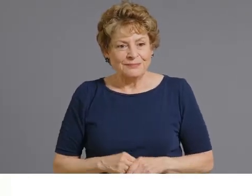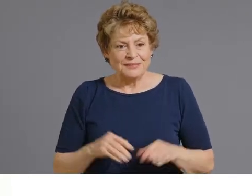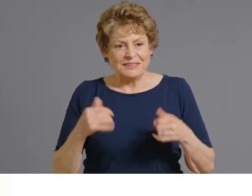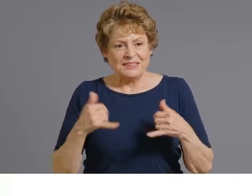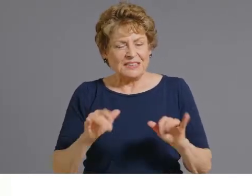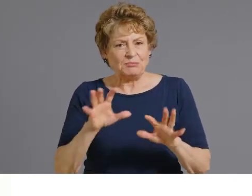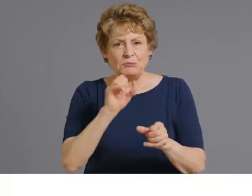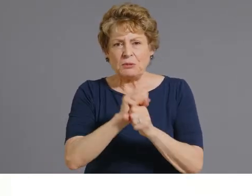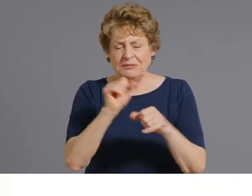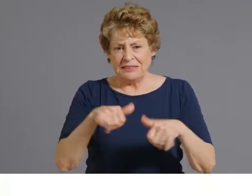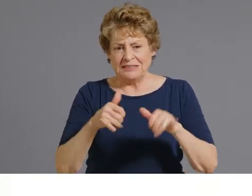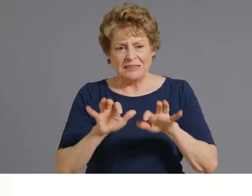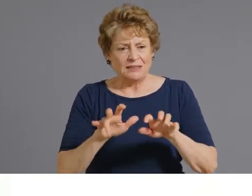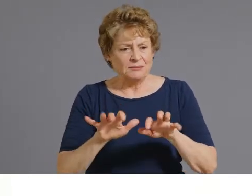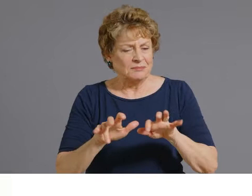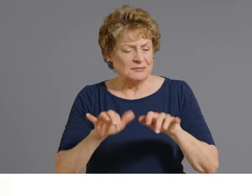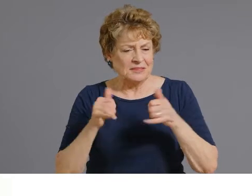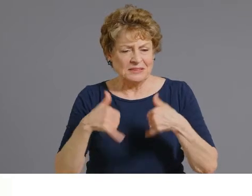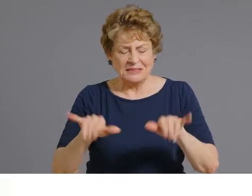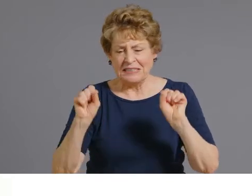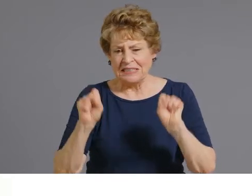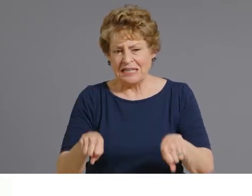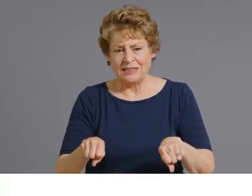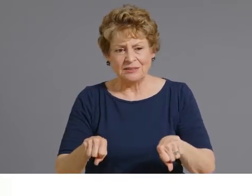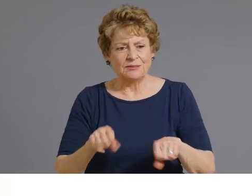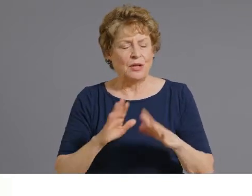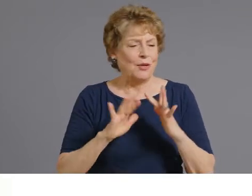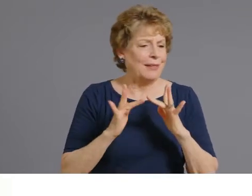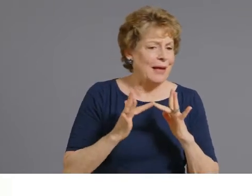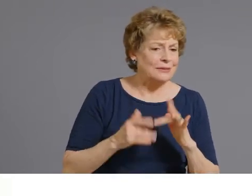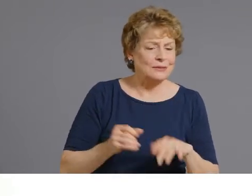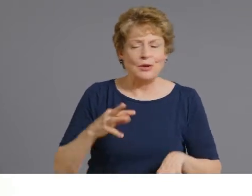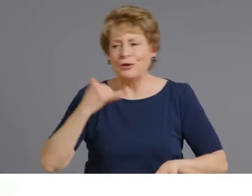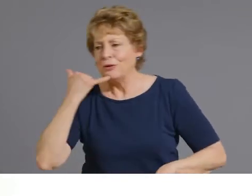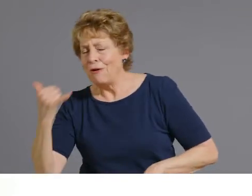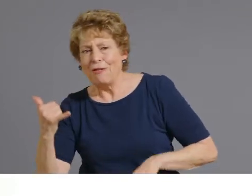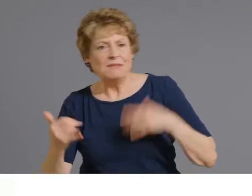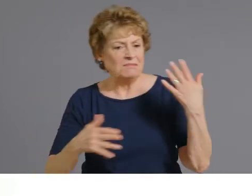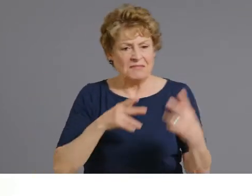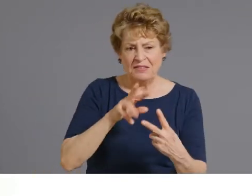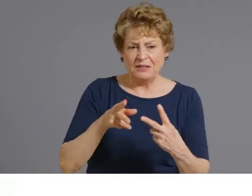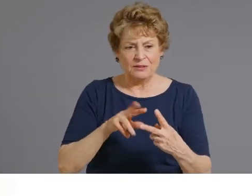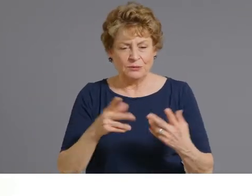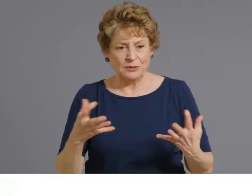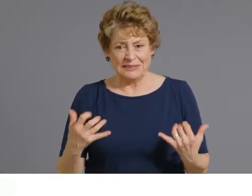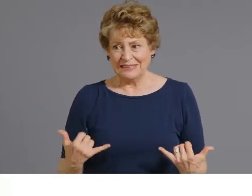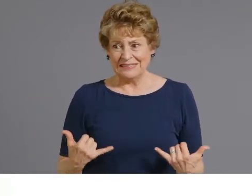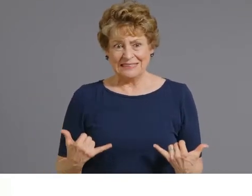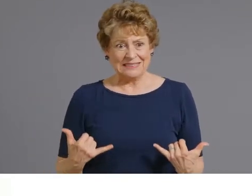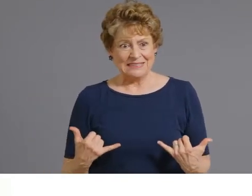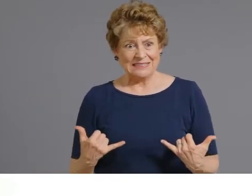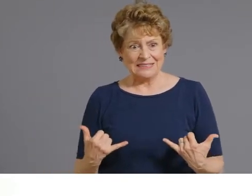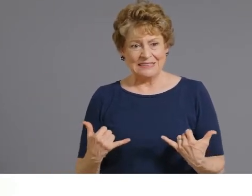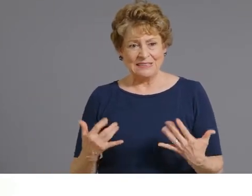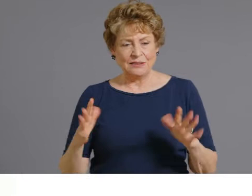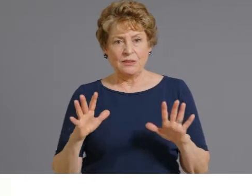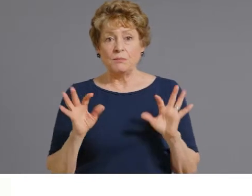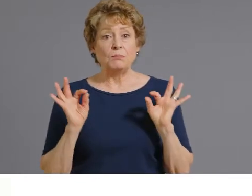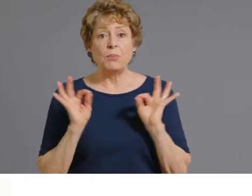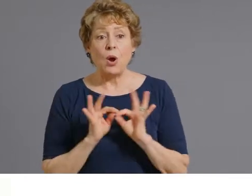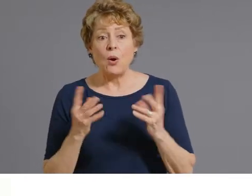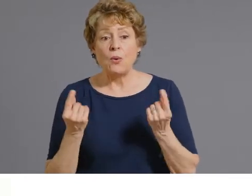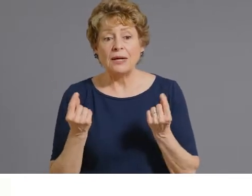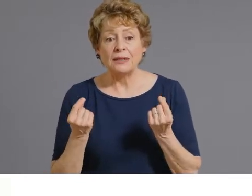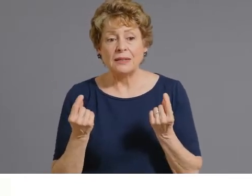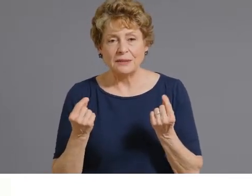If you want a faster appointment time, we would recommend that you make an appointment. All of the information is entered in